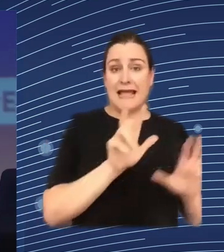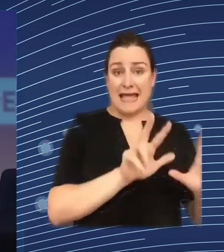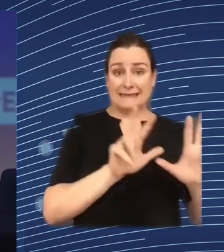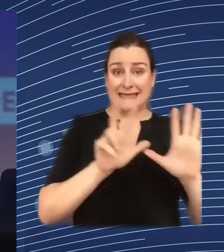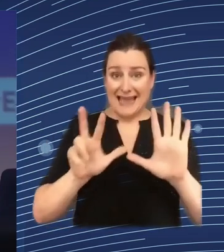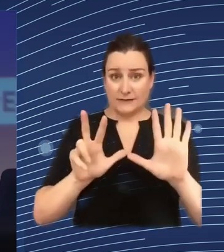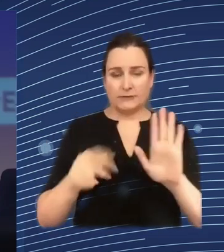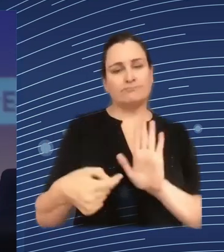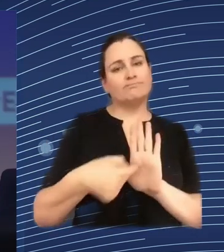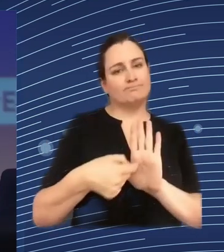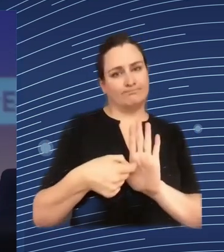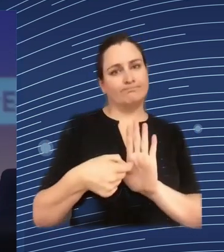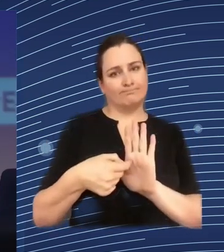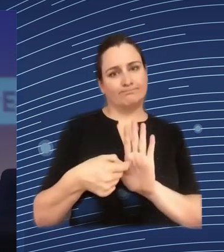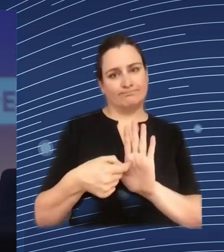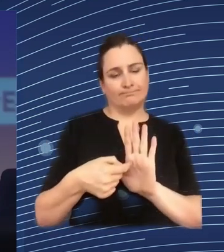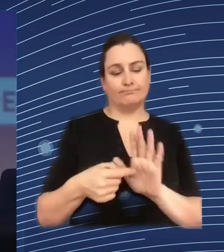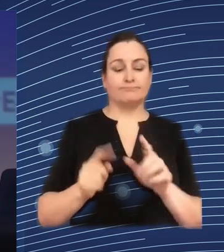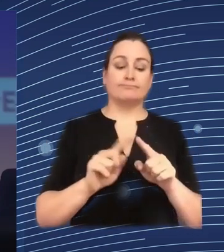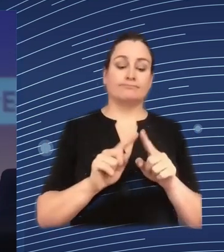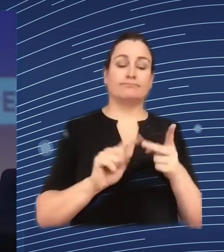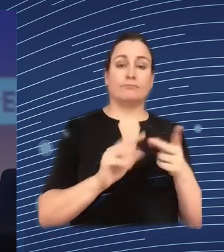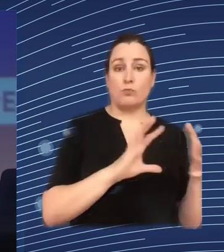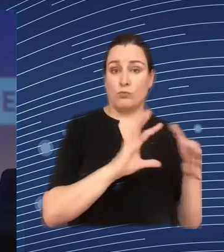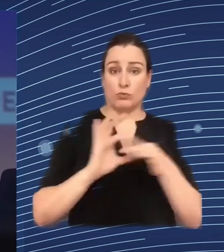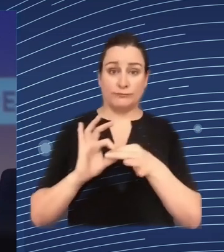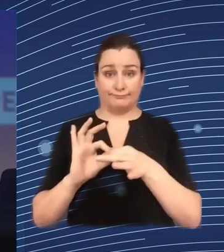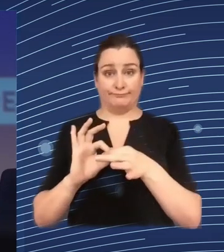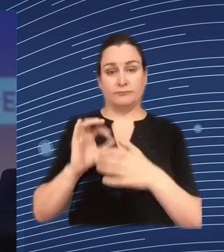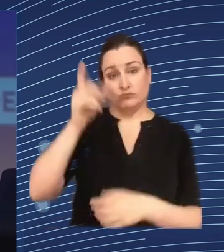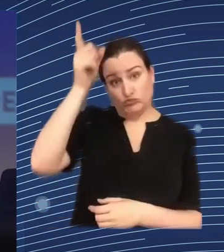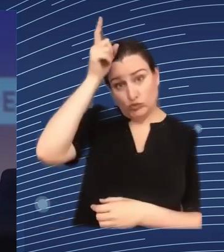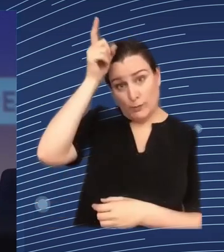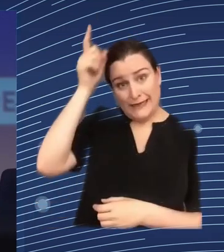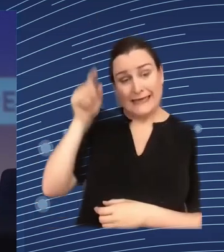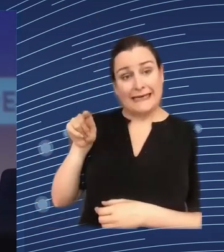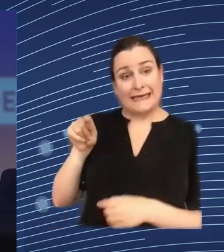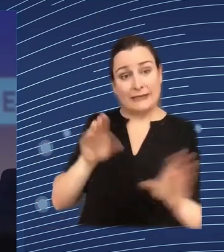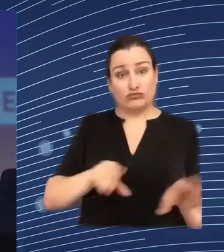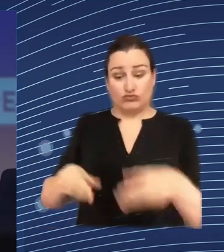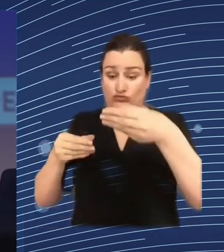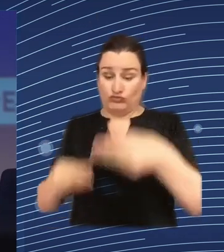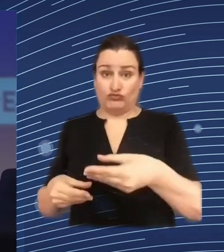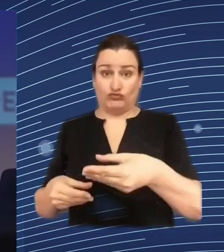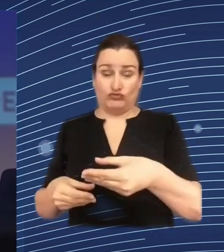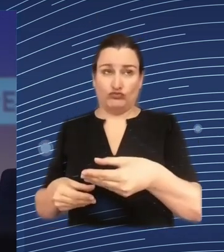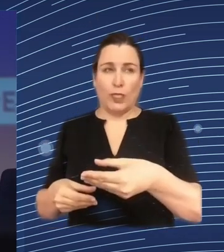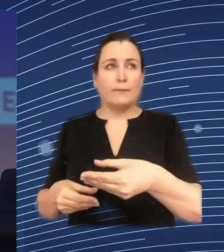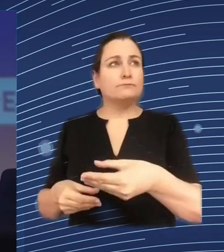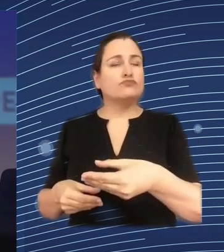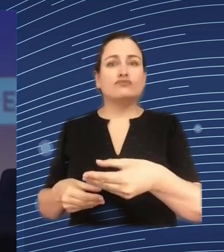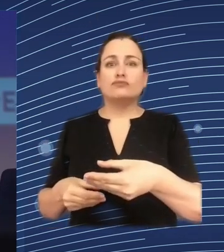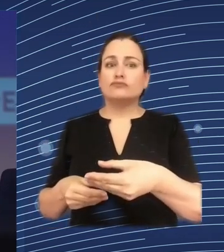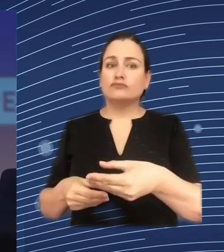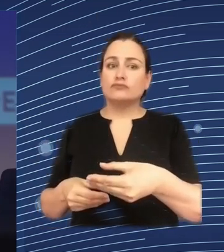with section 26 of the German Bundesdatenschutzgesetz so it's called like